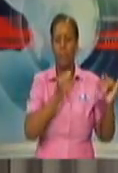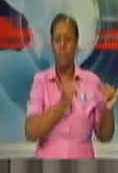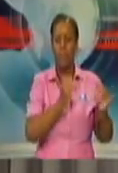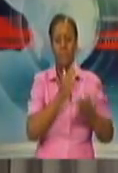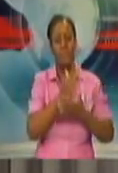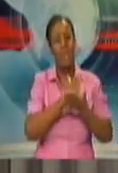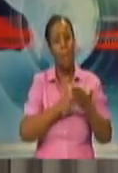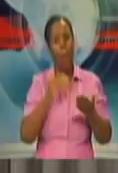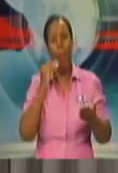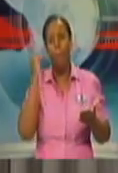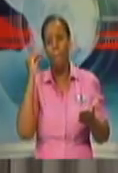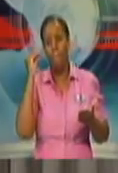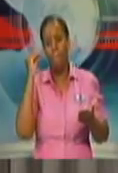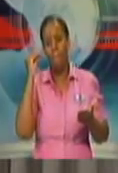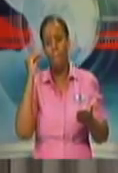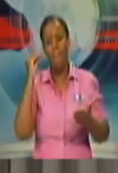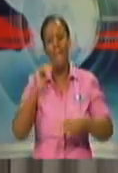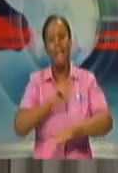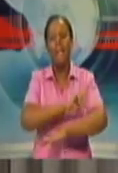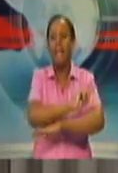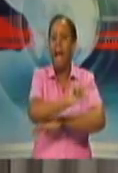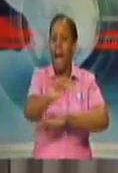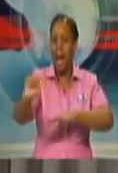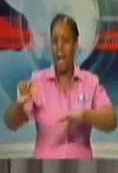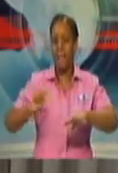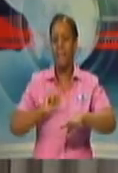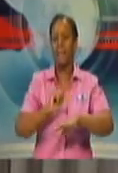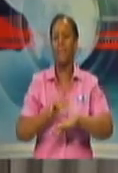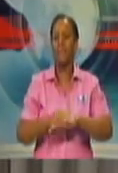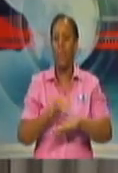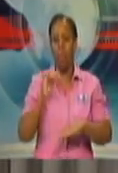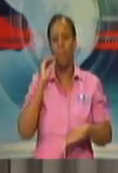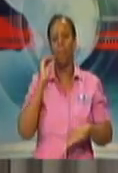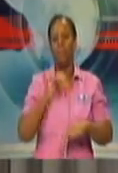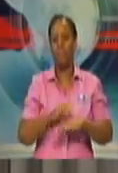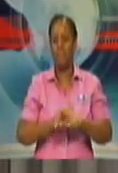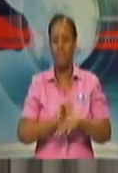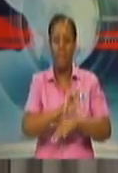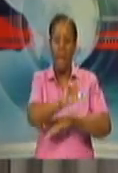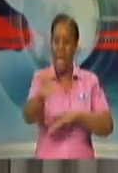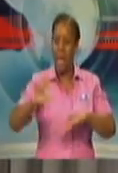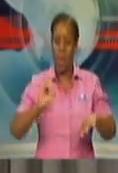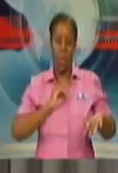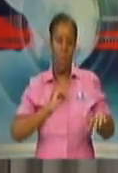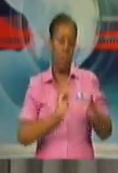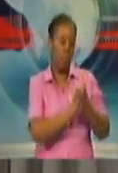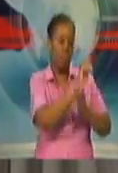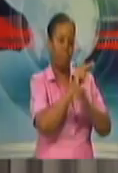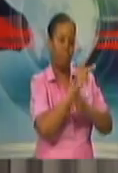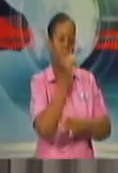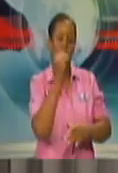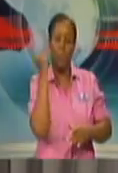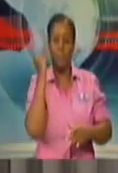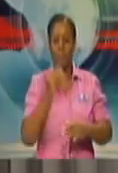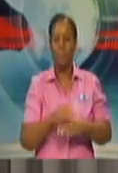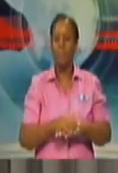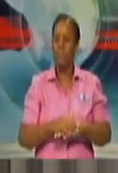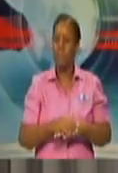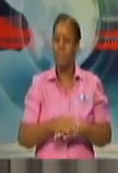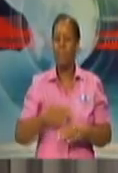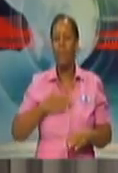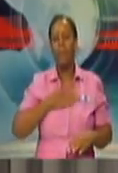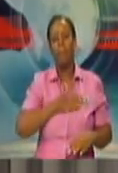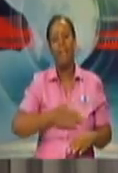have to get into agriculture at all levels. I'm pleased with the Minister of Agriculture's